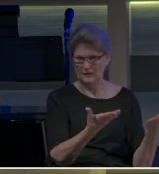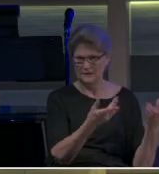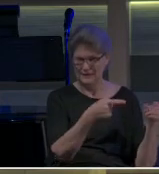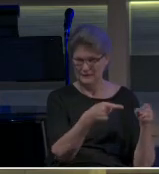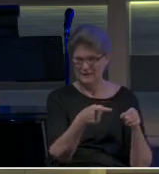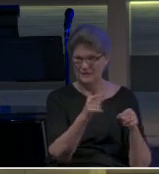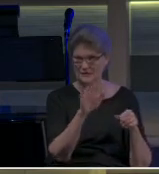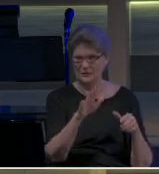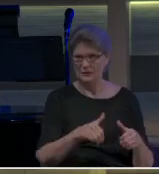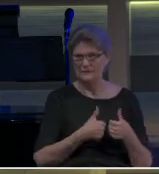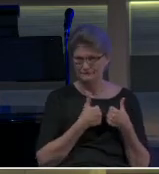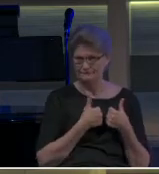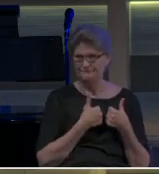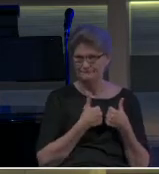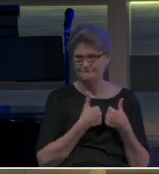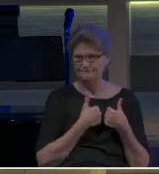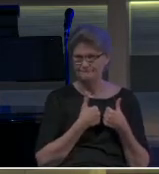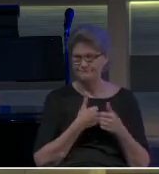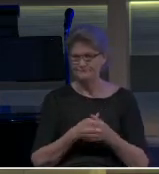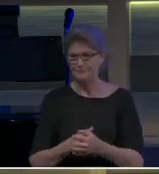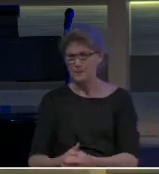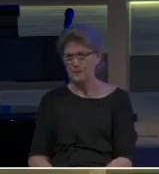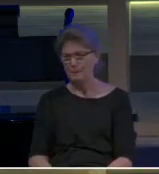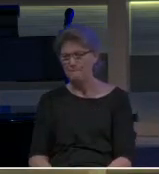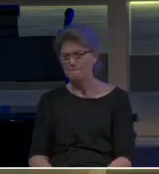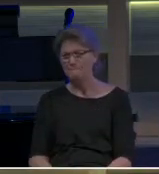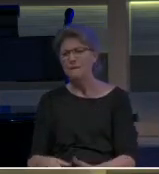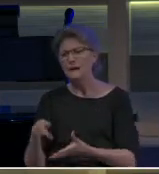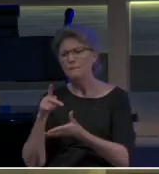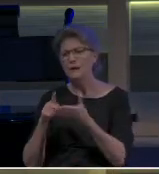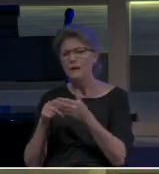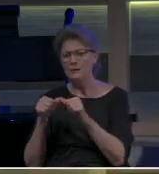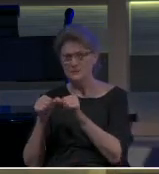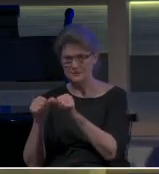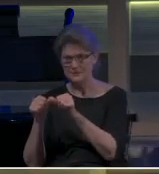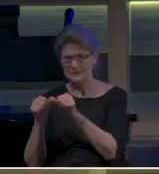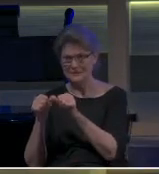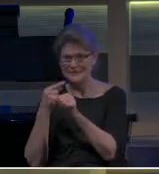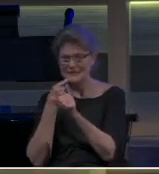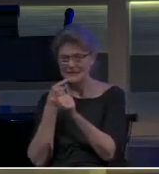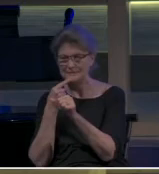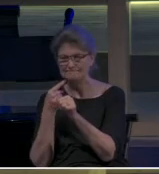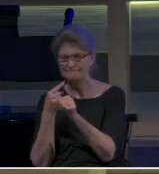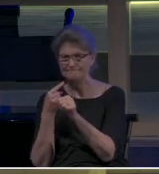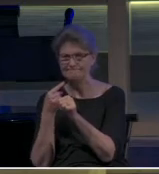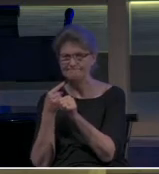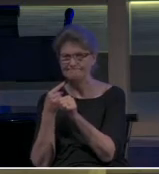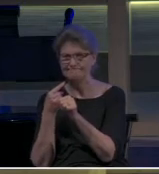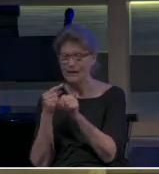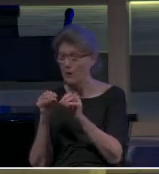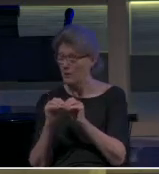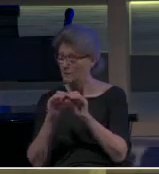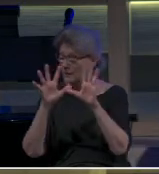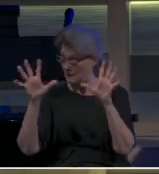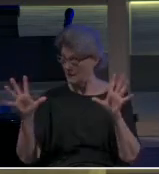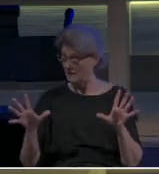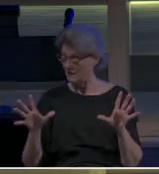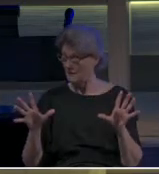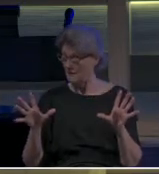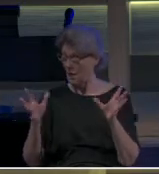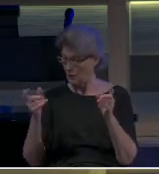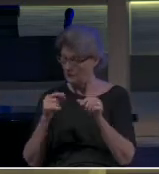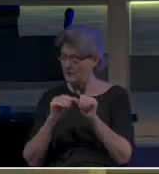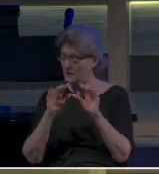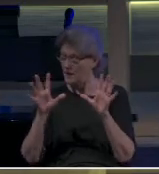to manifest. And so Paul also goes on, having said that, I want to say this very clearly. Paul